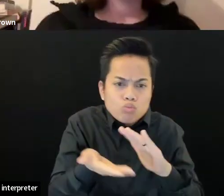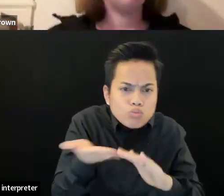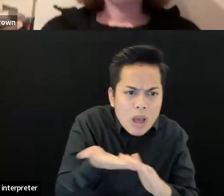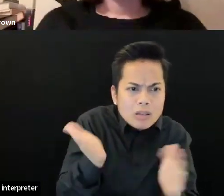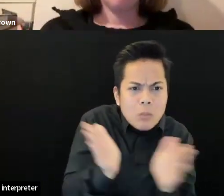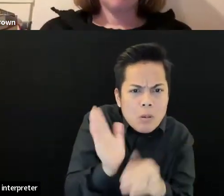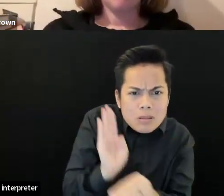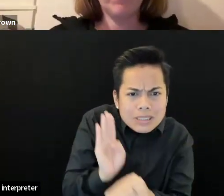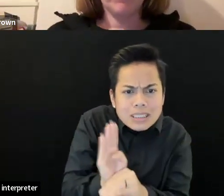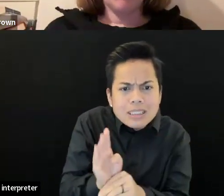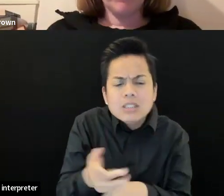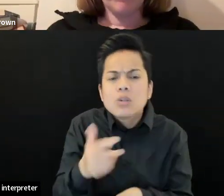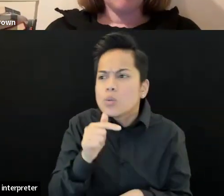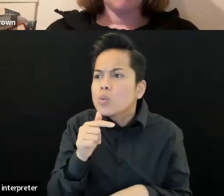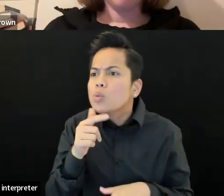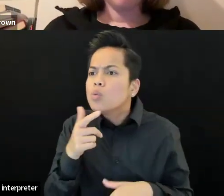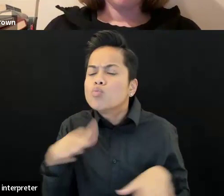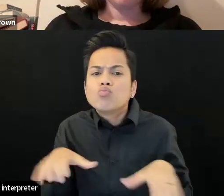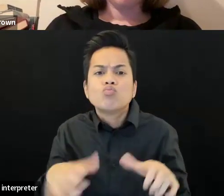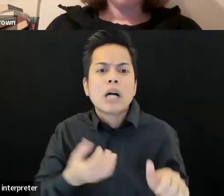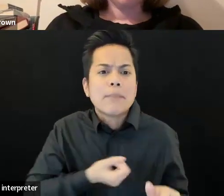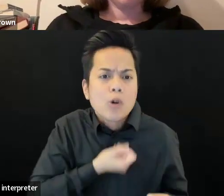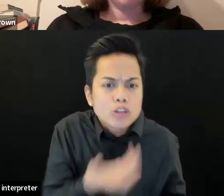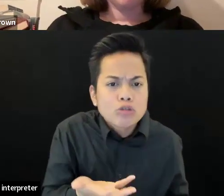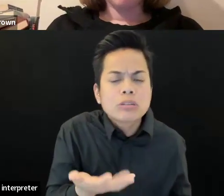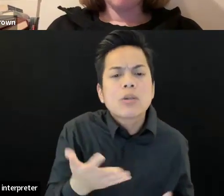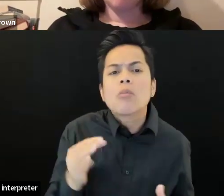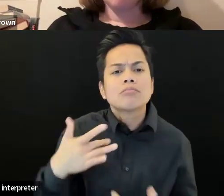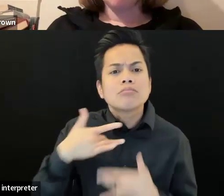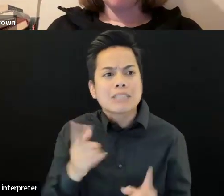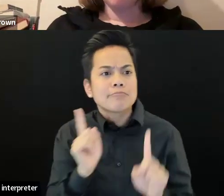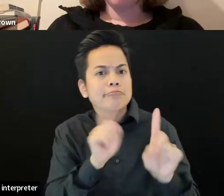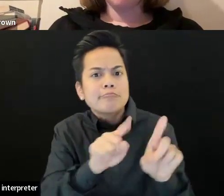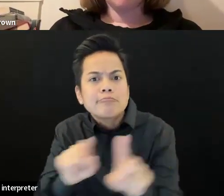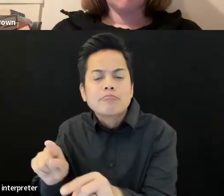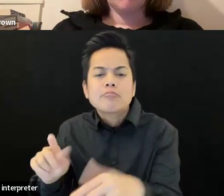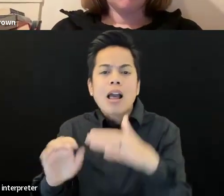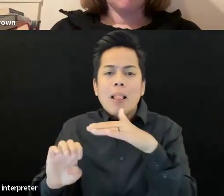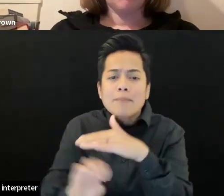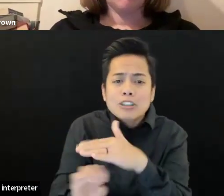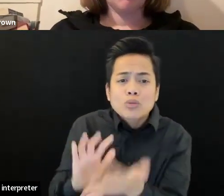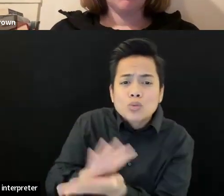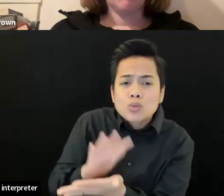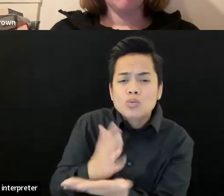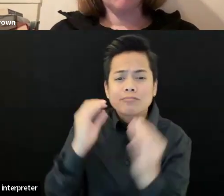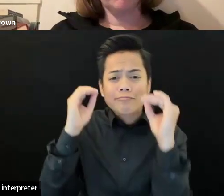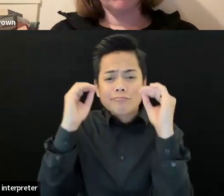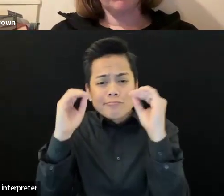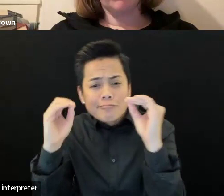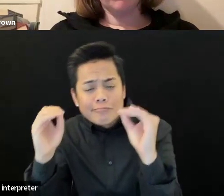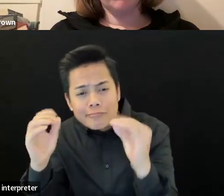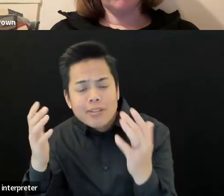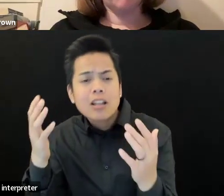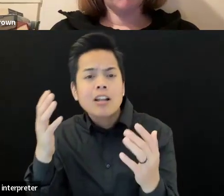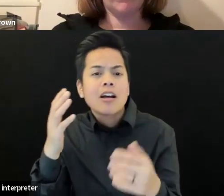about disability, whatever that stuff is to really collect that so that we then are planning a poetry night. And we're again, first and foremost, thinking